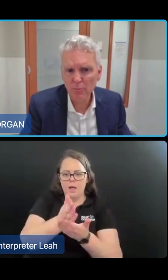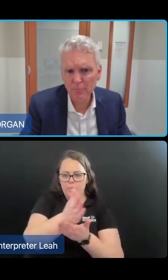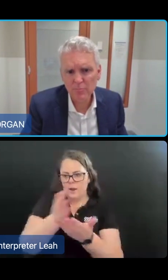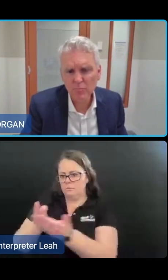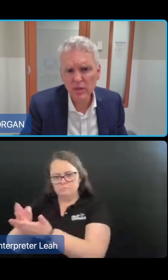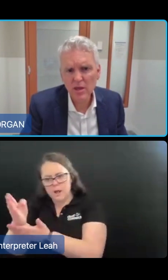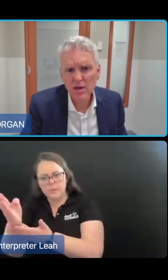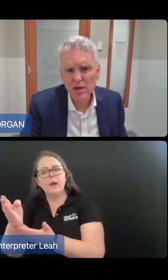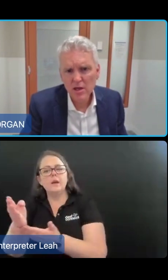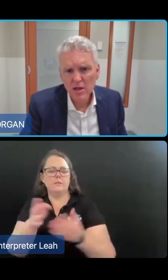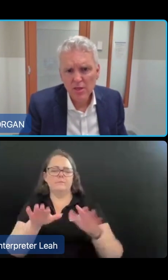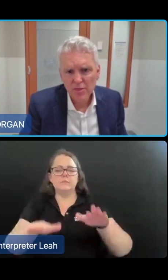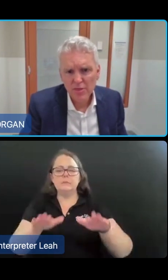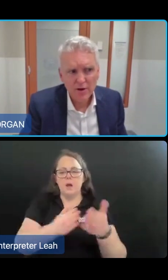health.